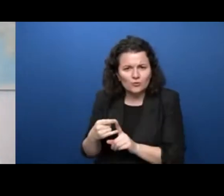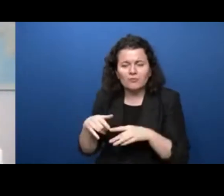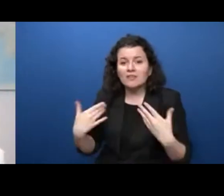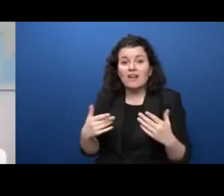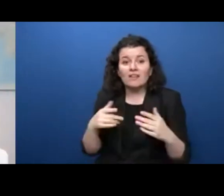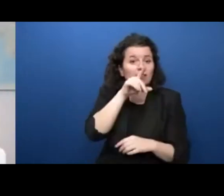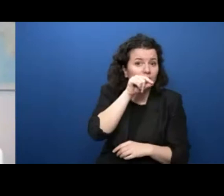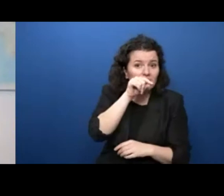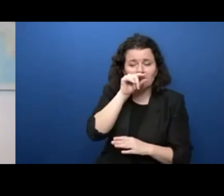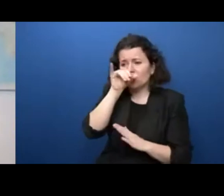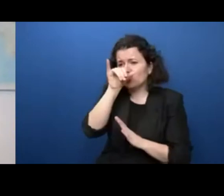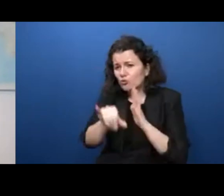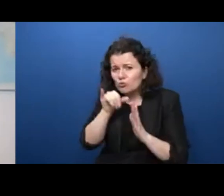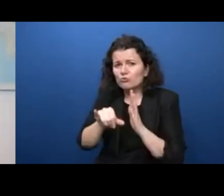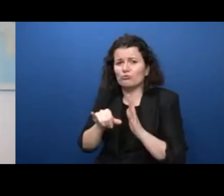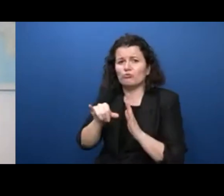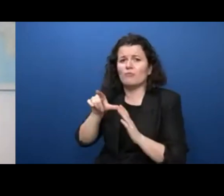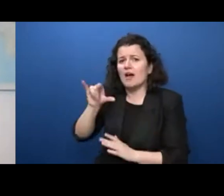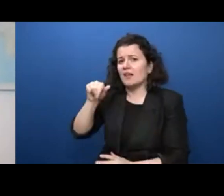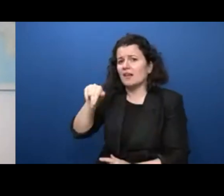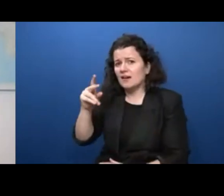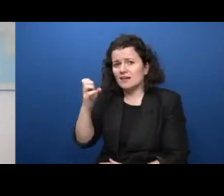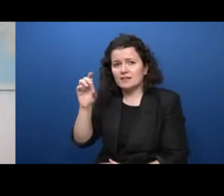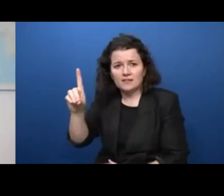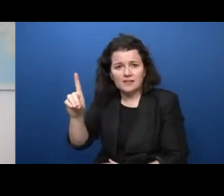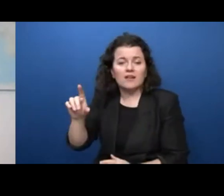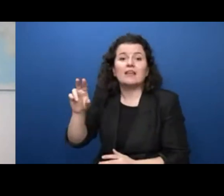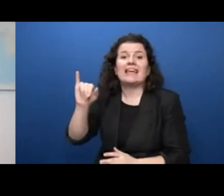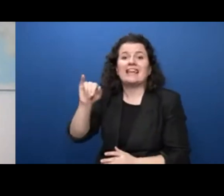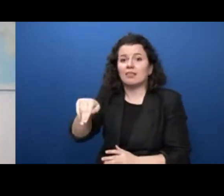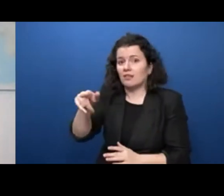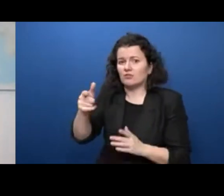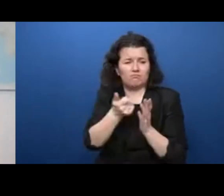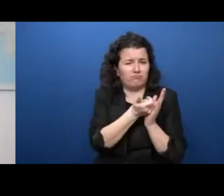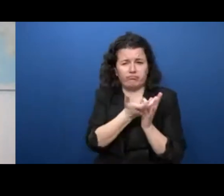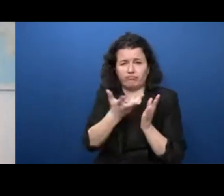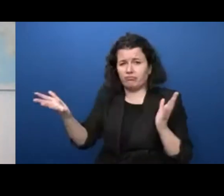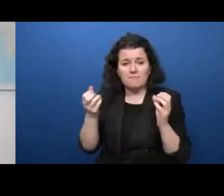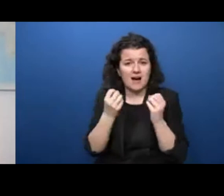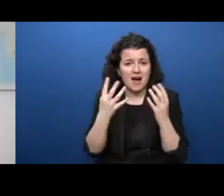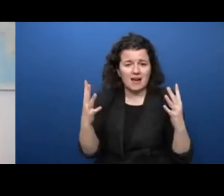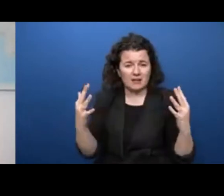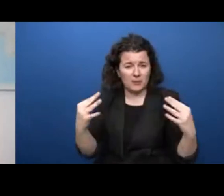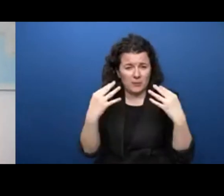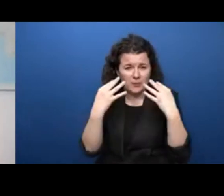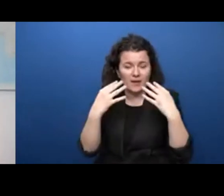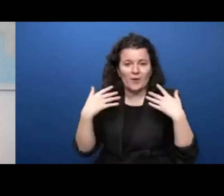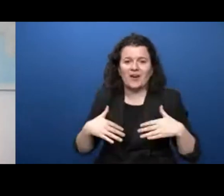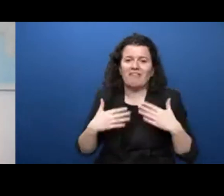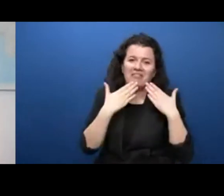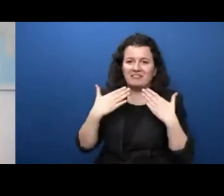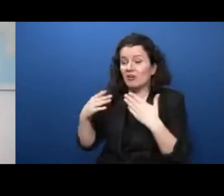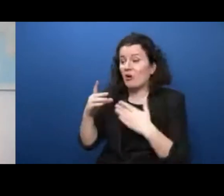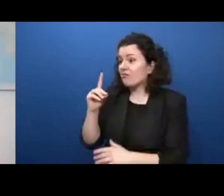thank you, everyone. It's been amazing, and I've learned so much. David, just my, perhaps my quick takeaways,